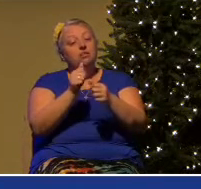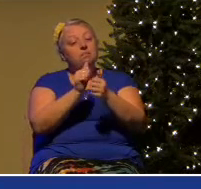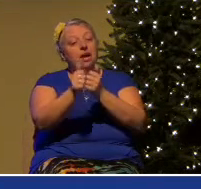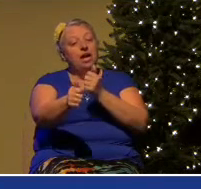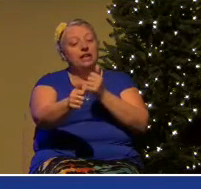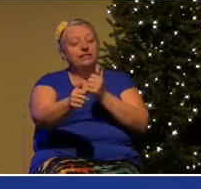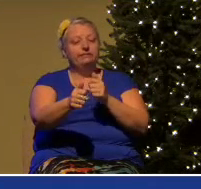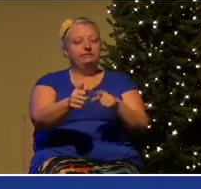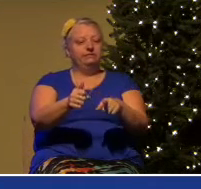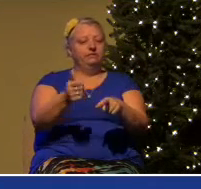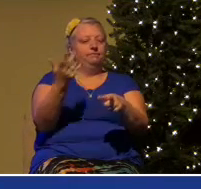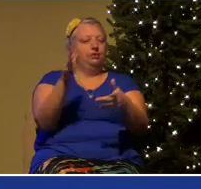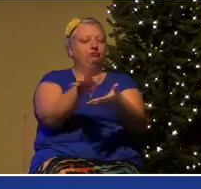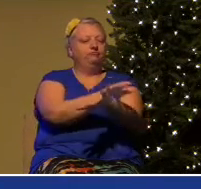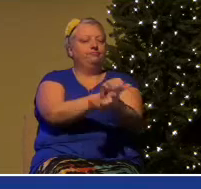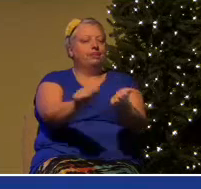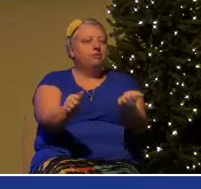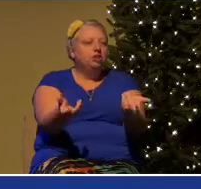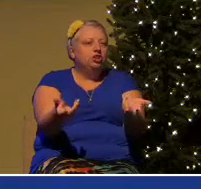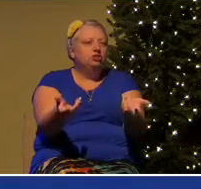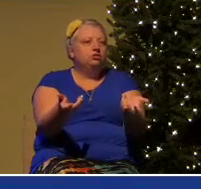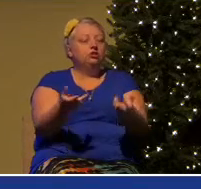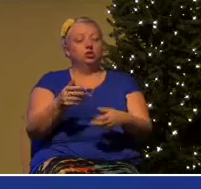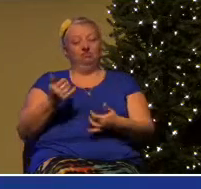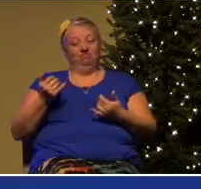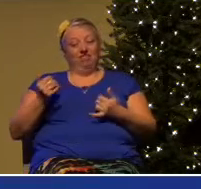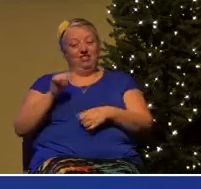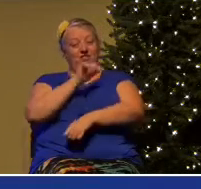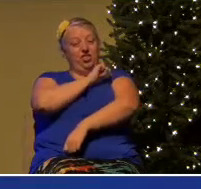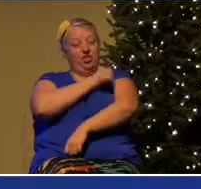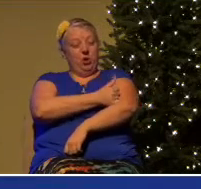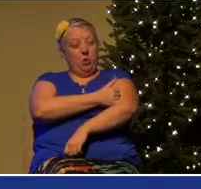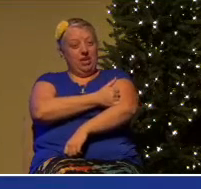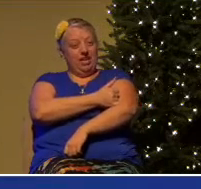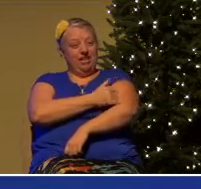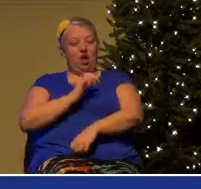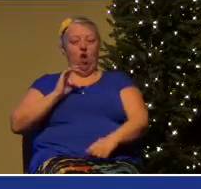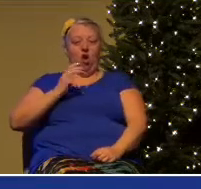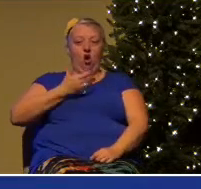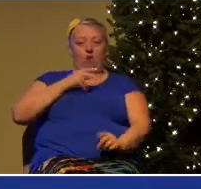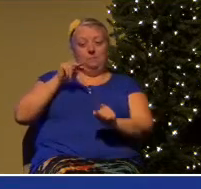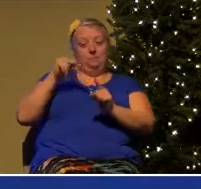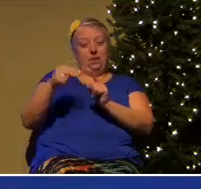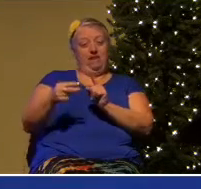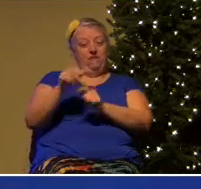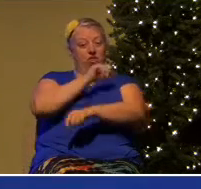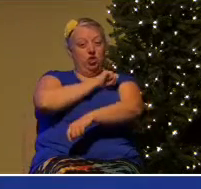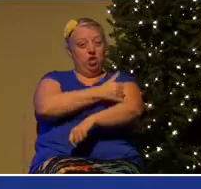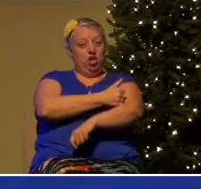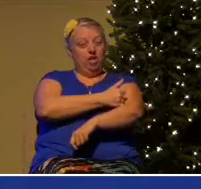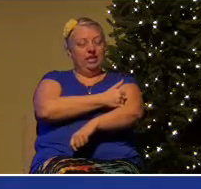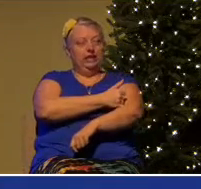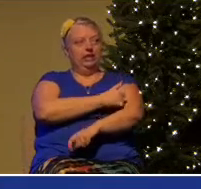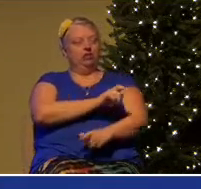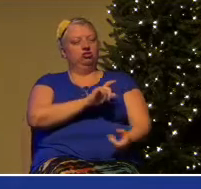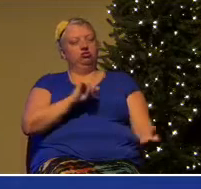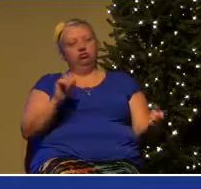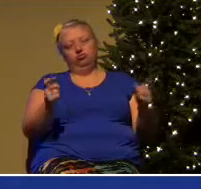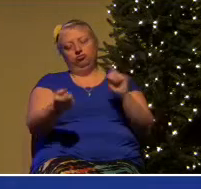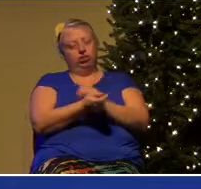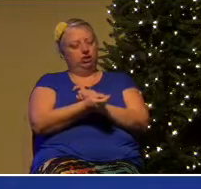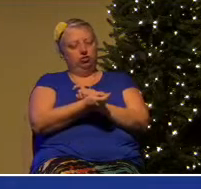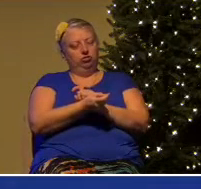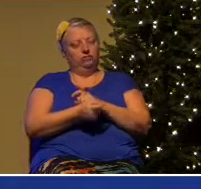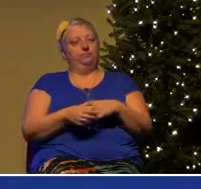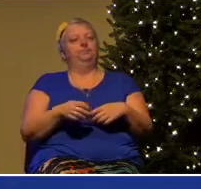So, the nature of authority and our understanding of authority has drastically changed. And then so has